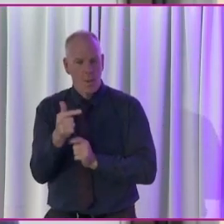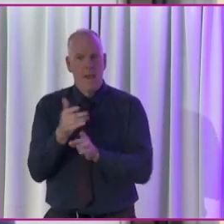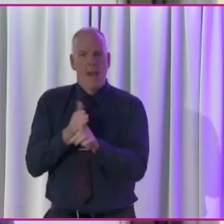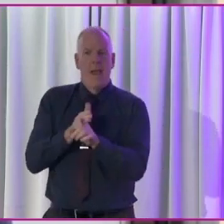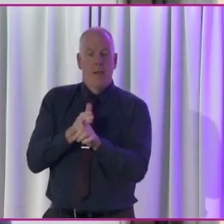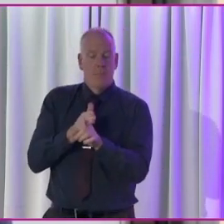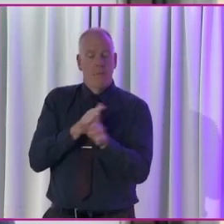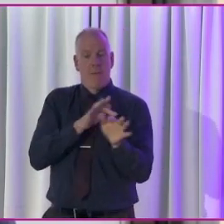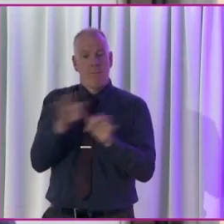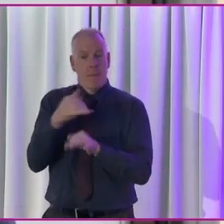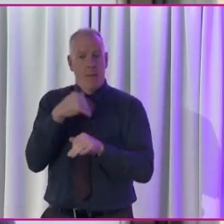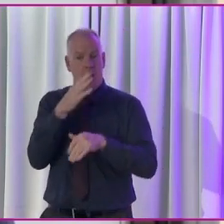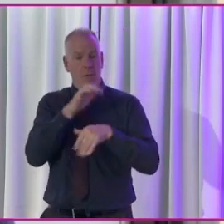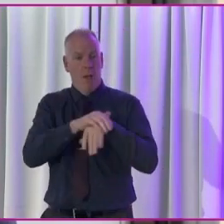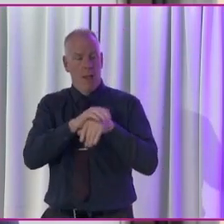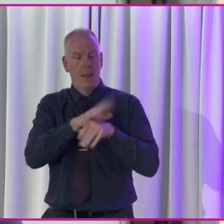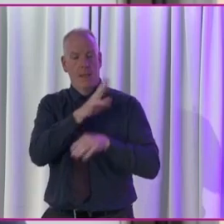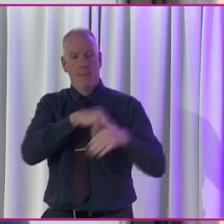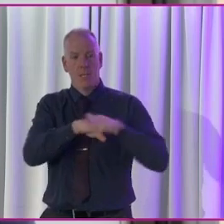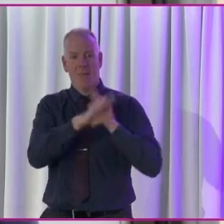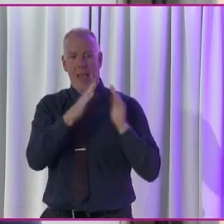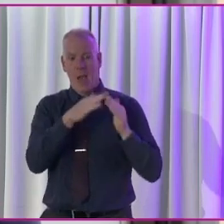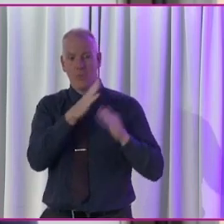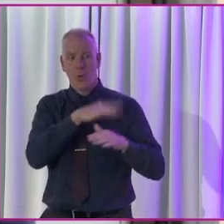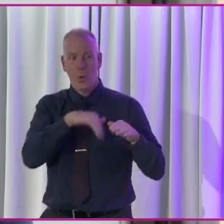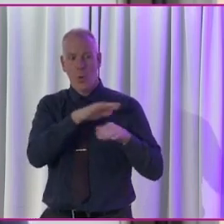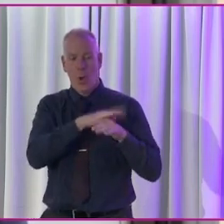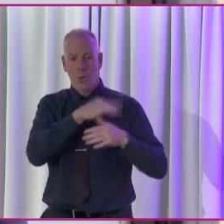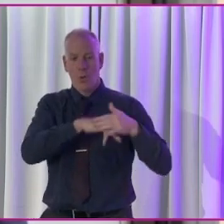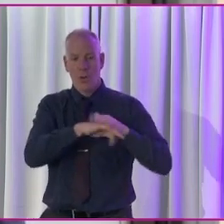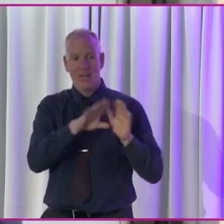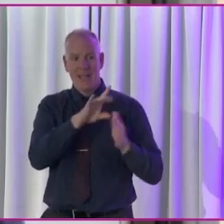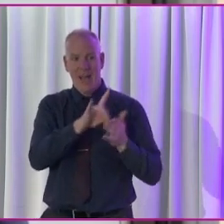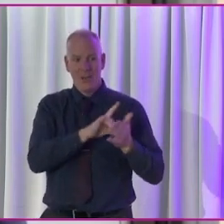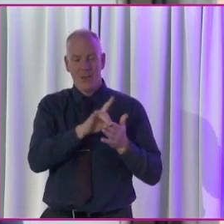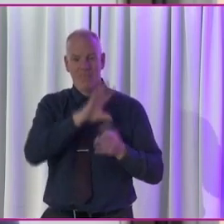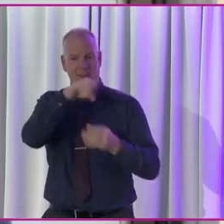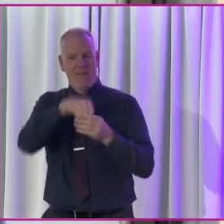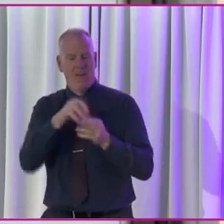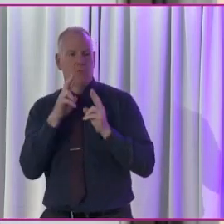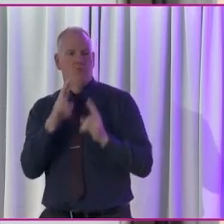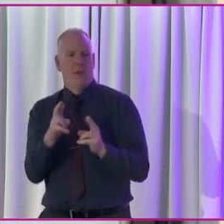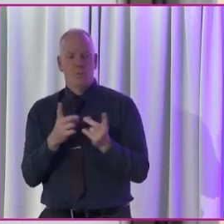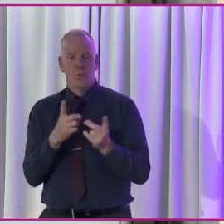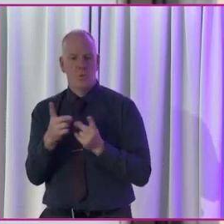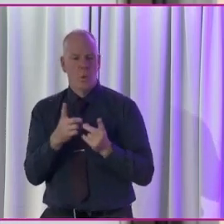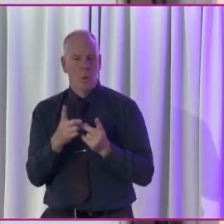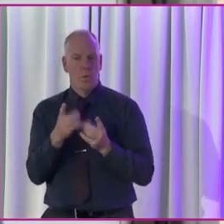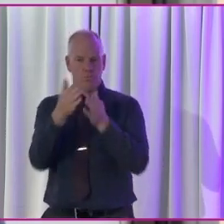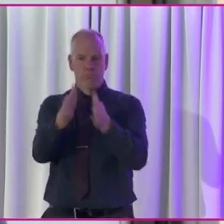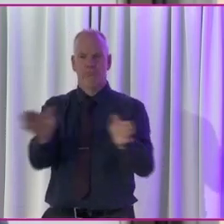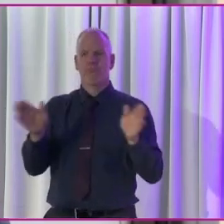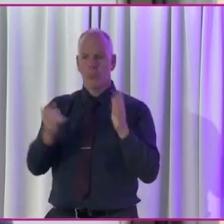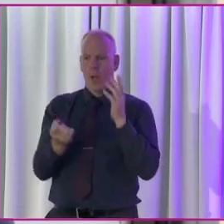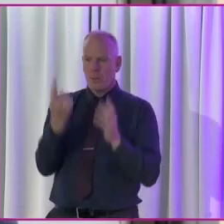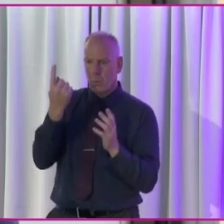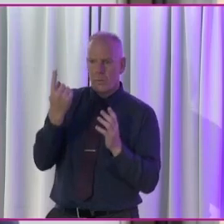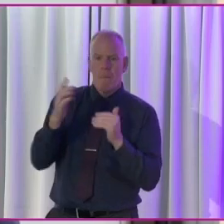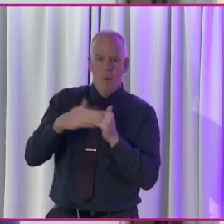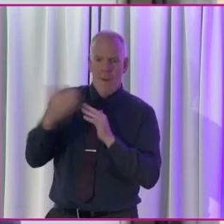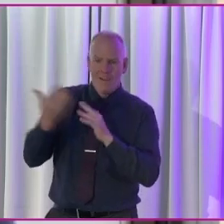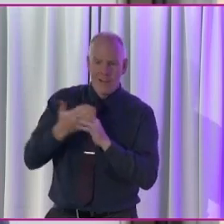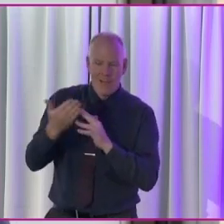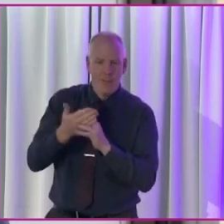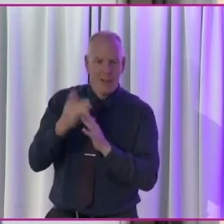forward by my colleague the Minister for Housing, Local Government and Heritage, contains the necessary measures to open up opportunities for more